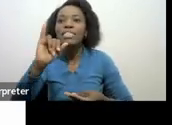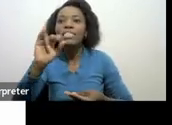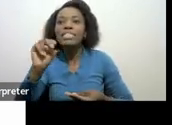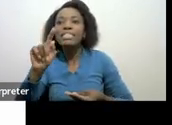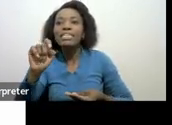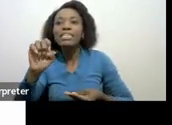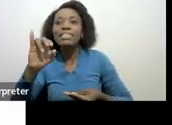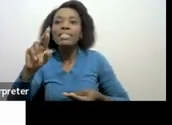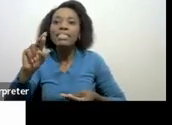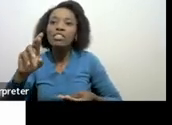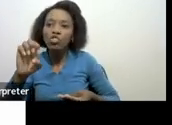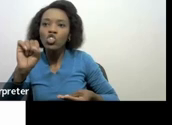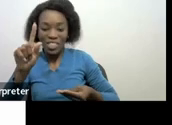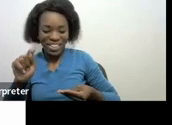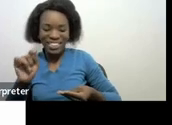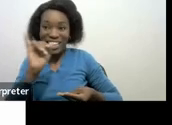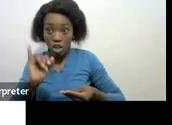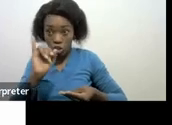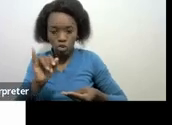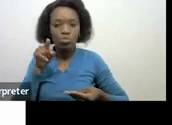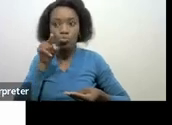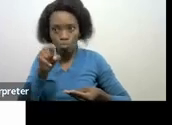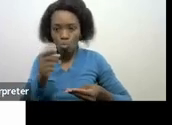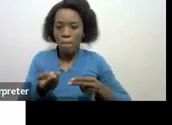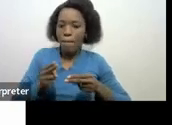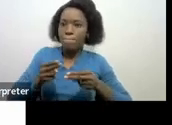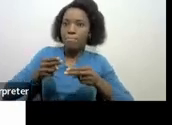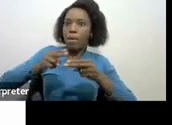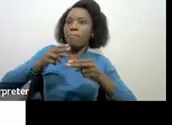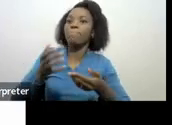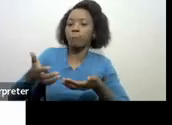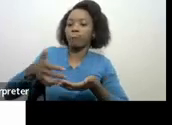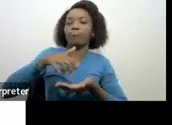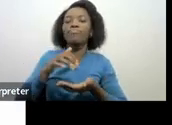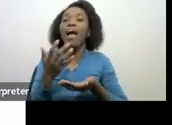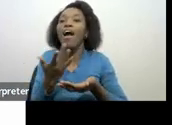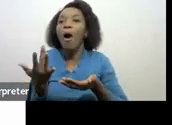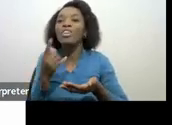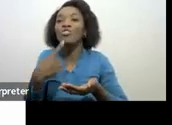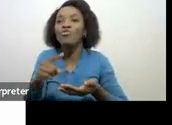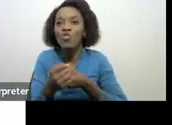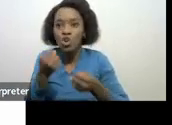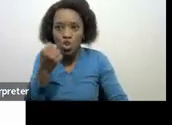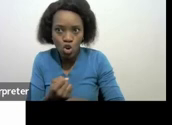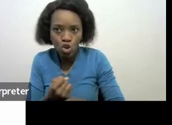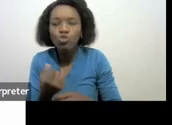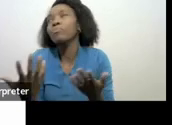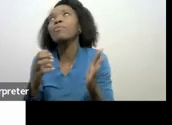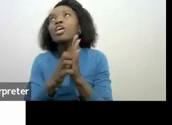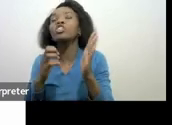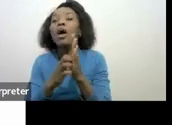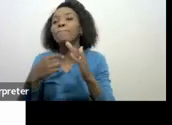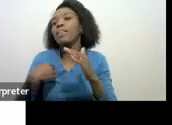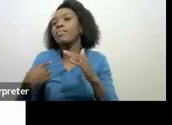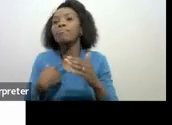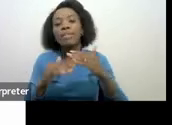year of assessment then it will show that let's say you are below the age of 65 and then your interest